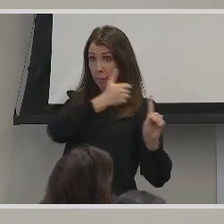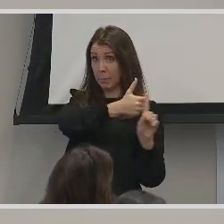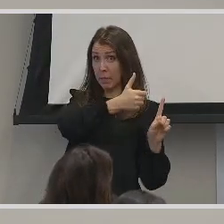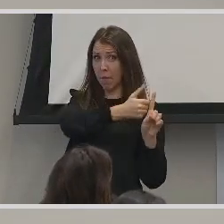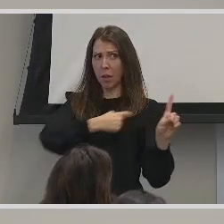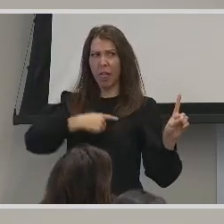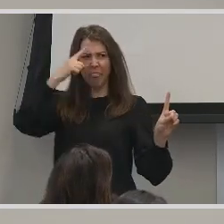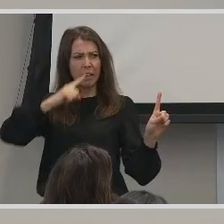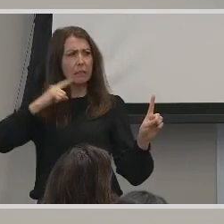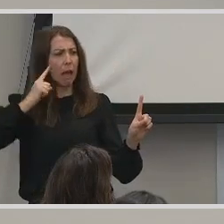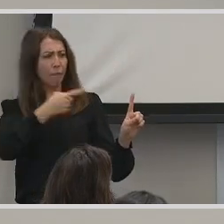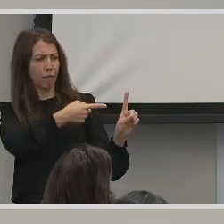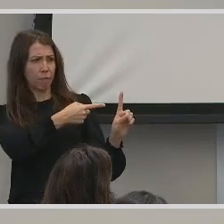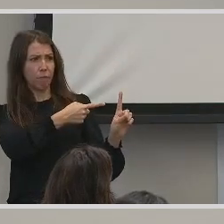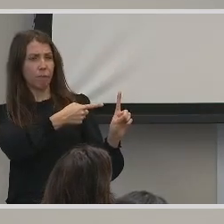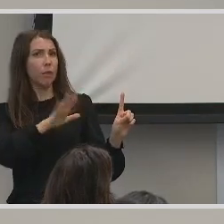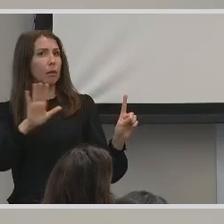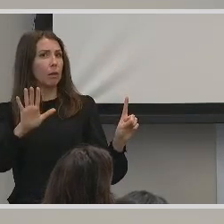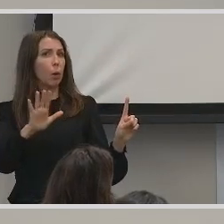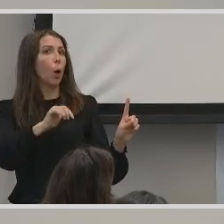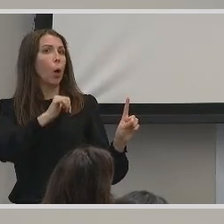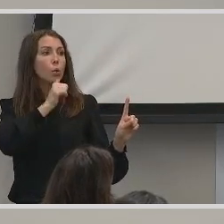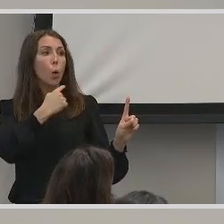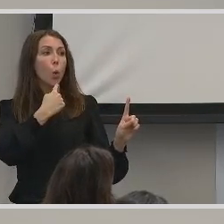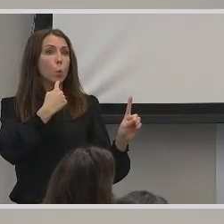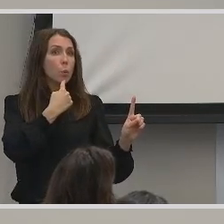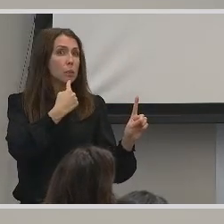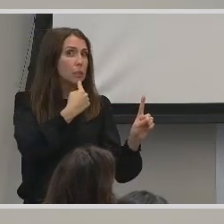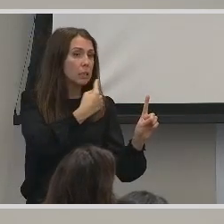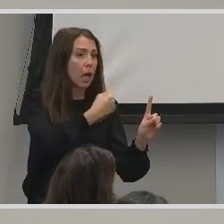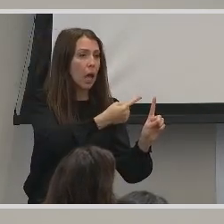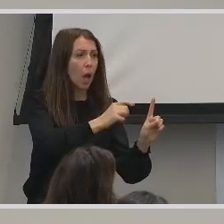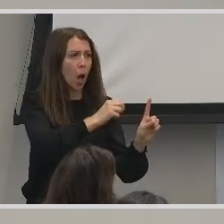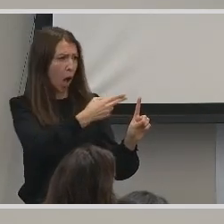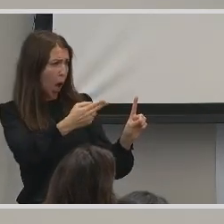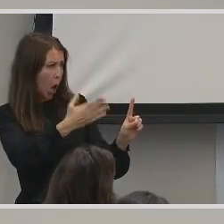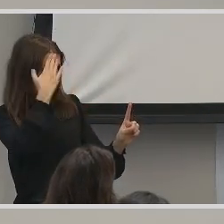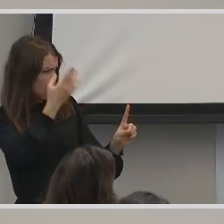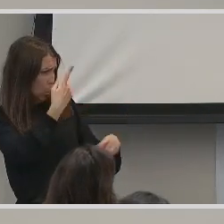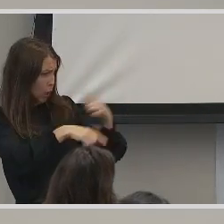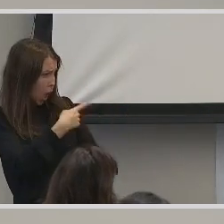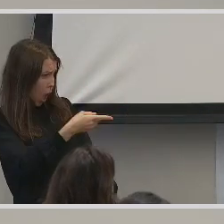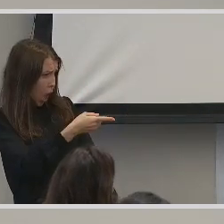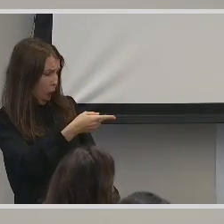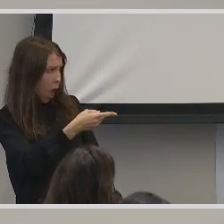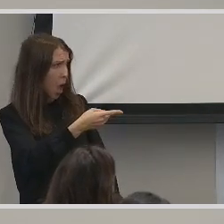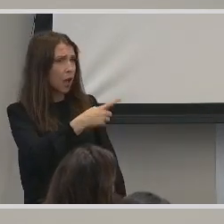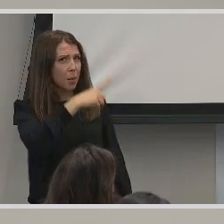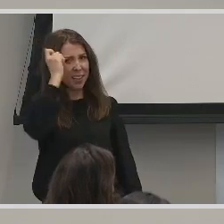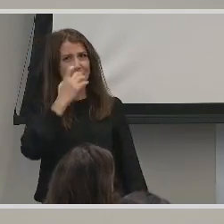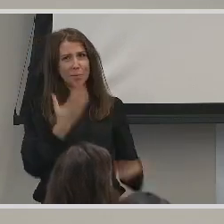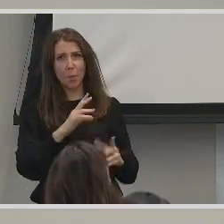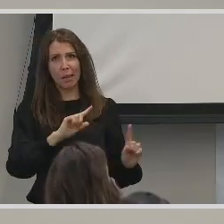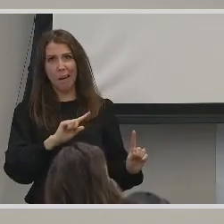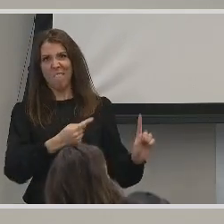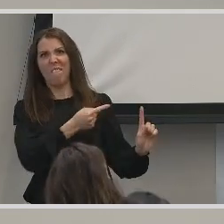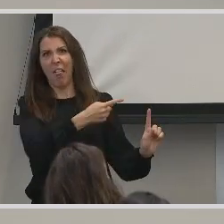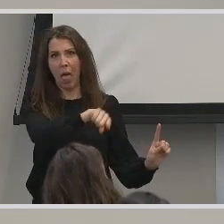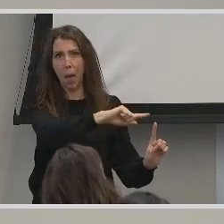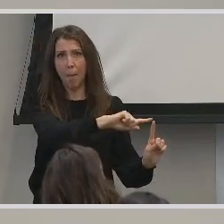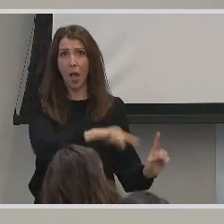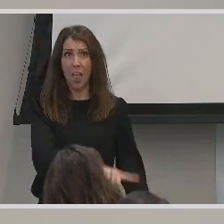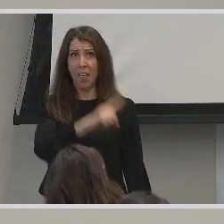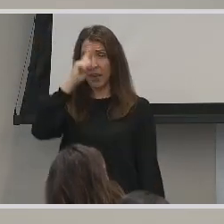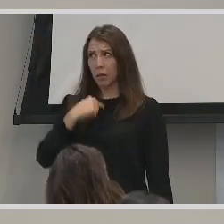deaf, don't say to them, oh, do you know sign language? Because it may offend them and they may think,